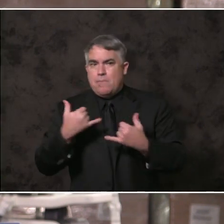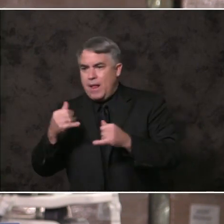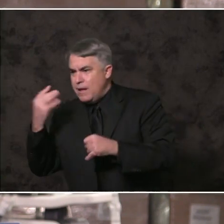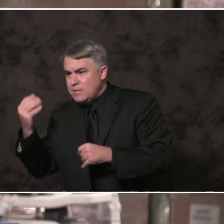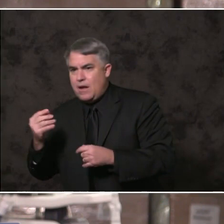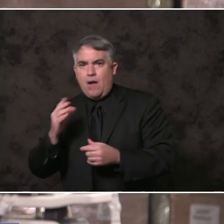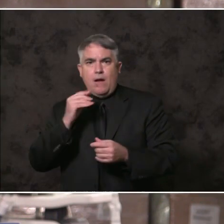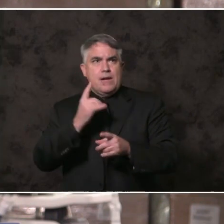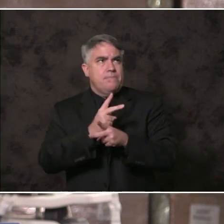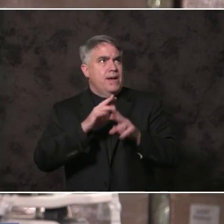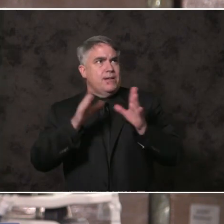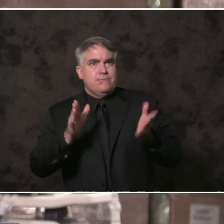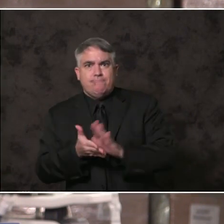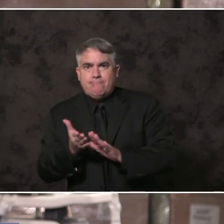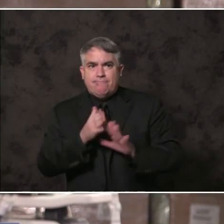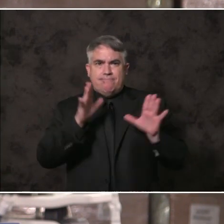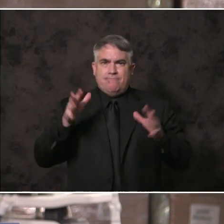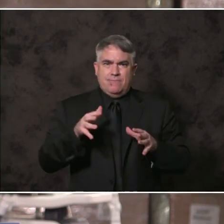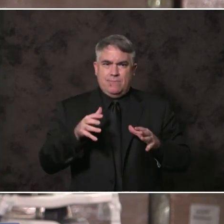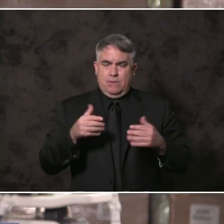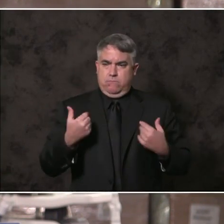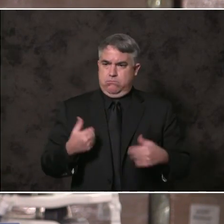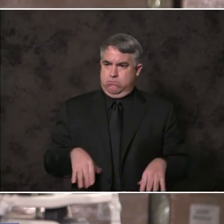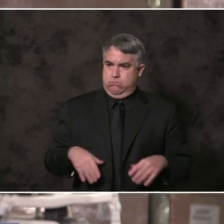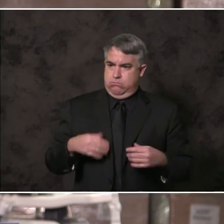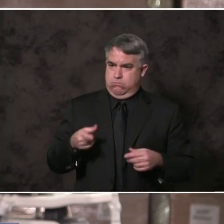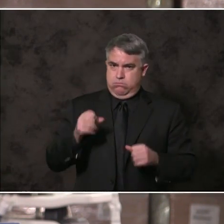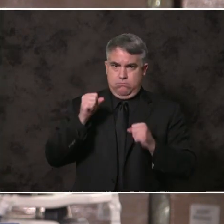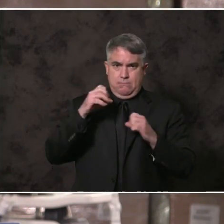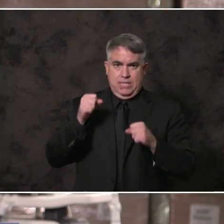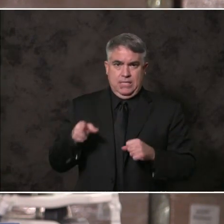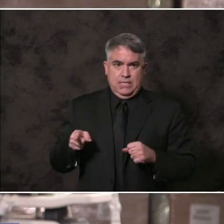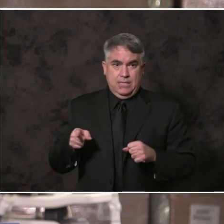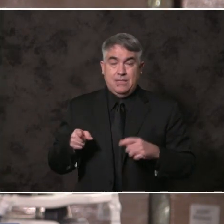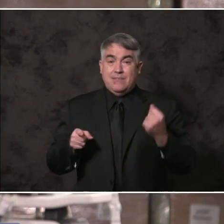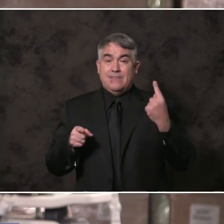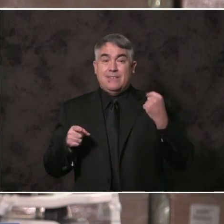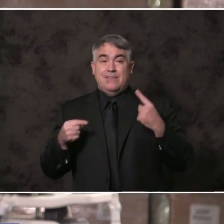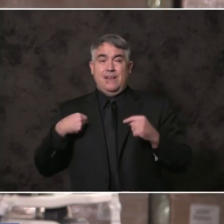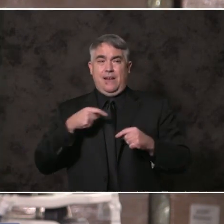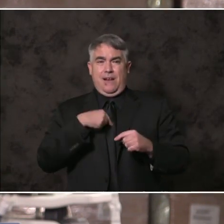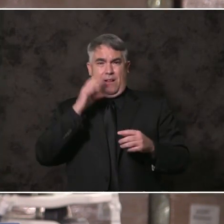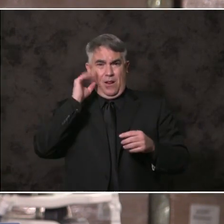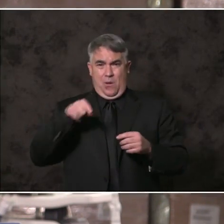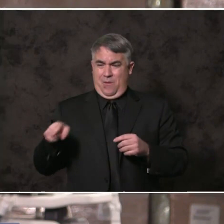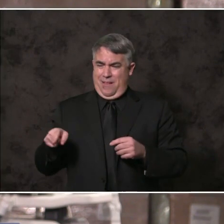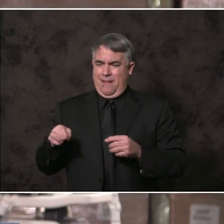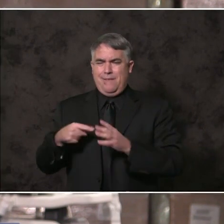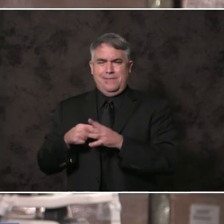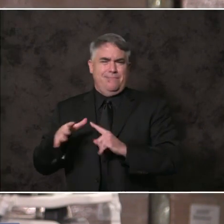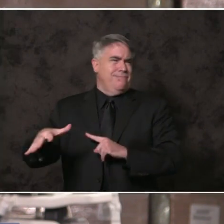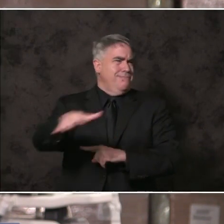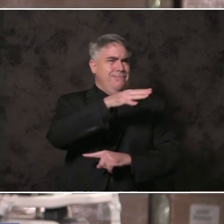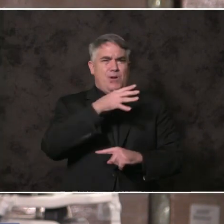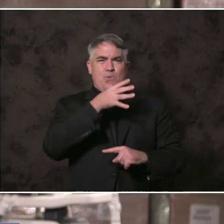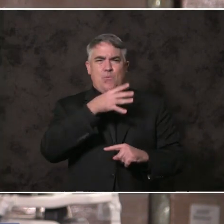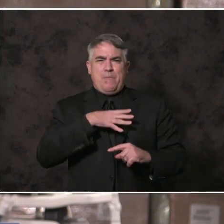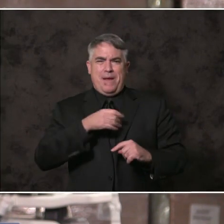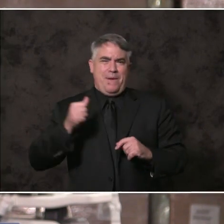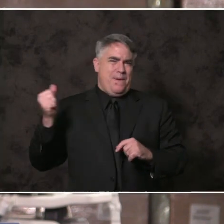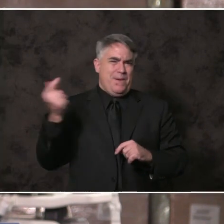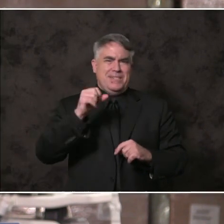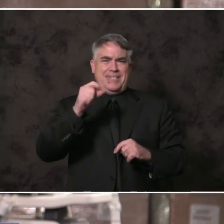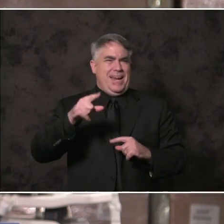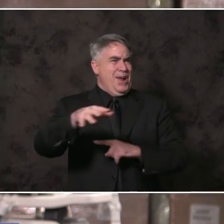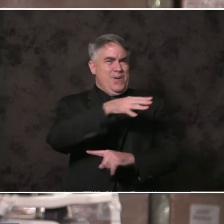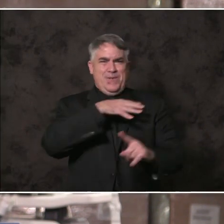She amazes me. But I also know that she represents millions of women who always find a way to step up